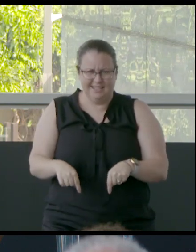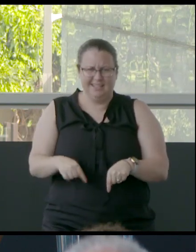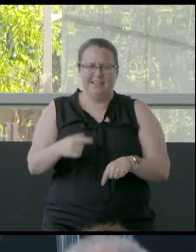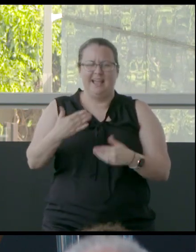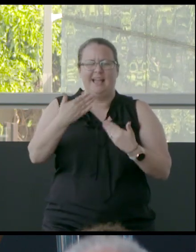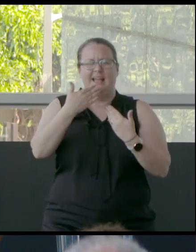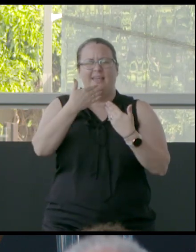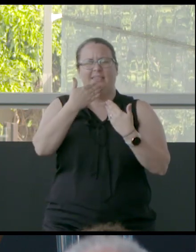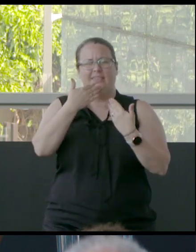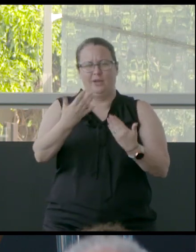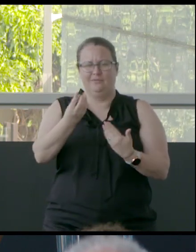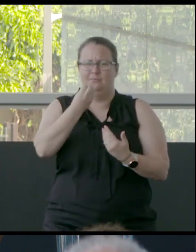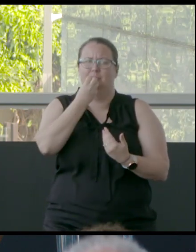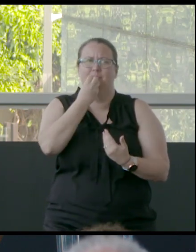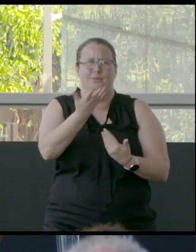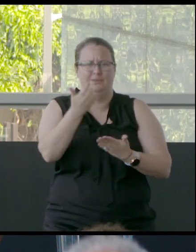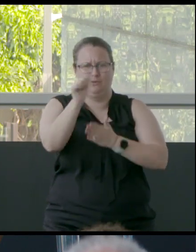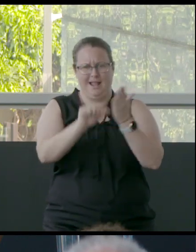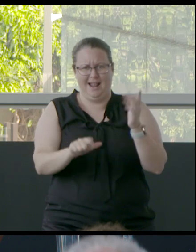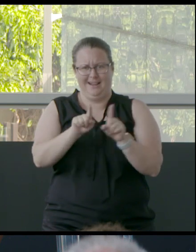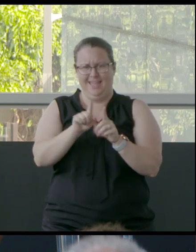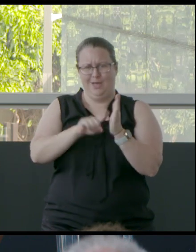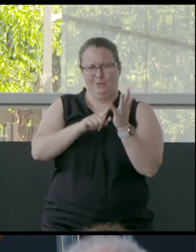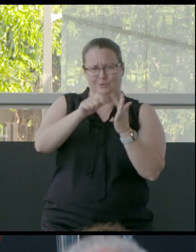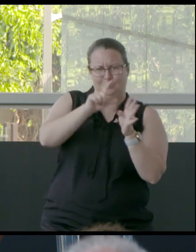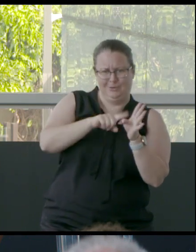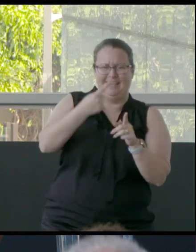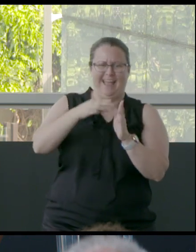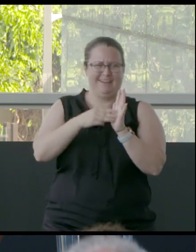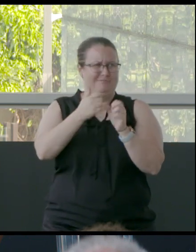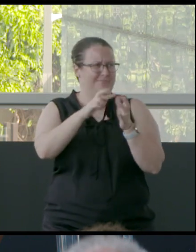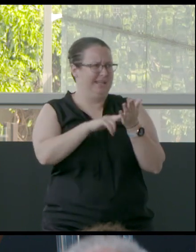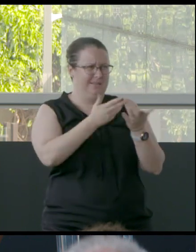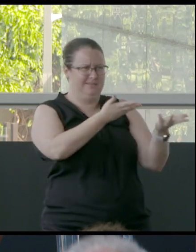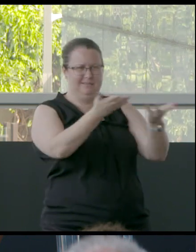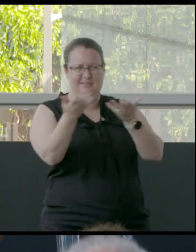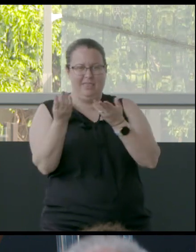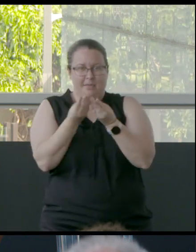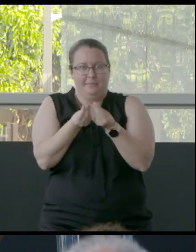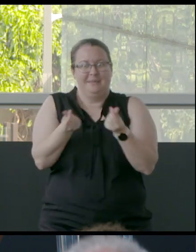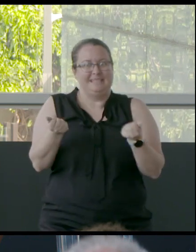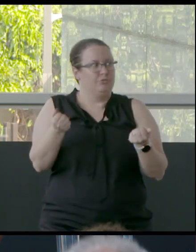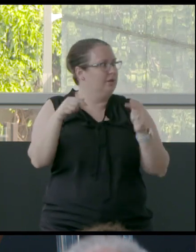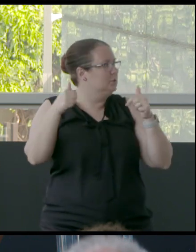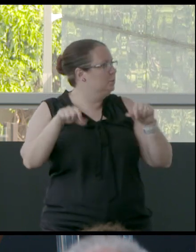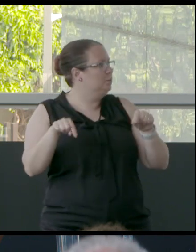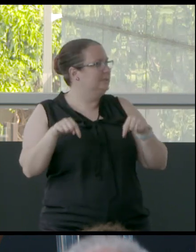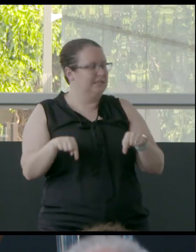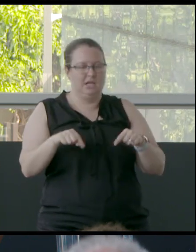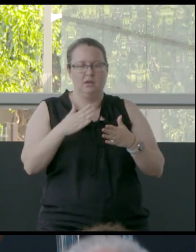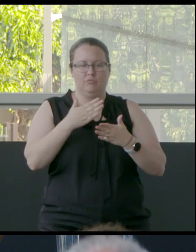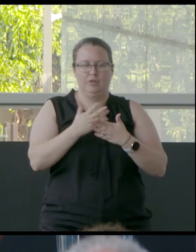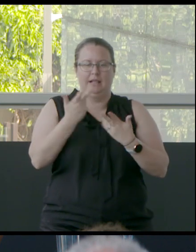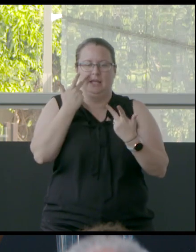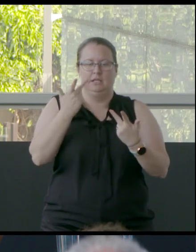it amongst such beautiful artworks like Judy and Megan. The materiality in this exhibition really speaks